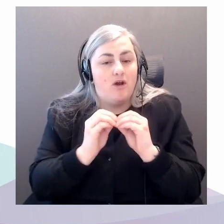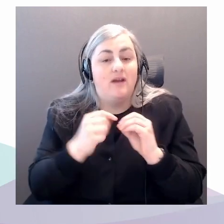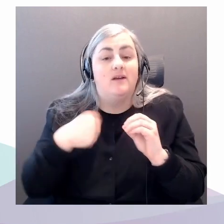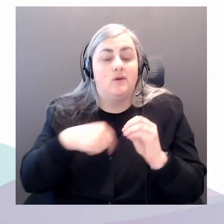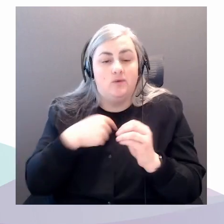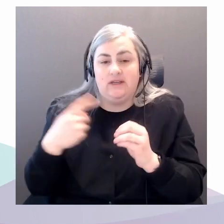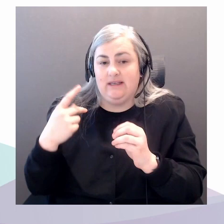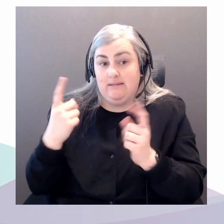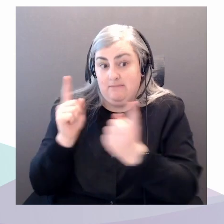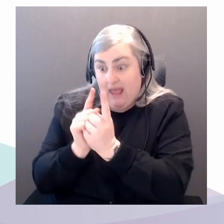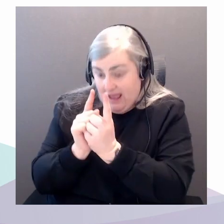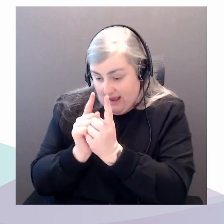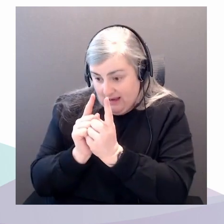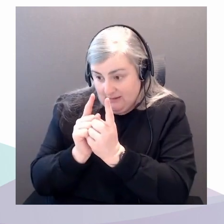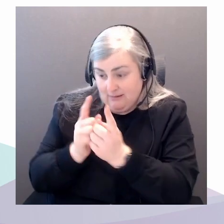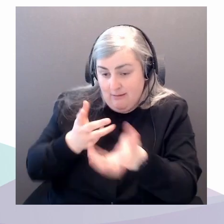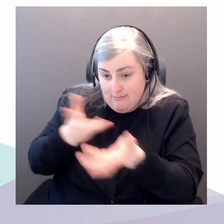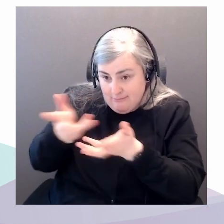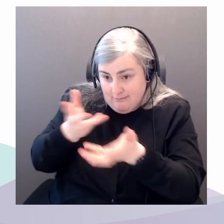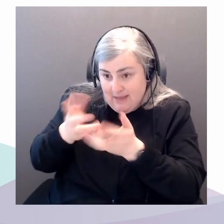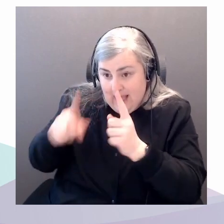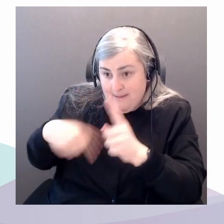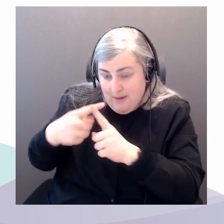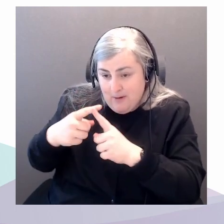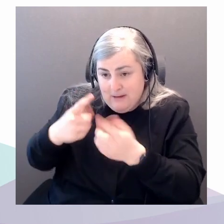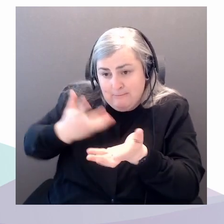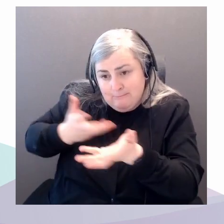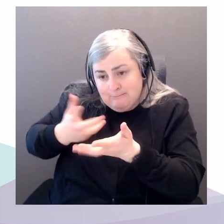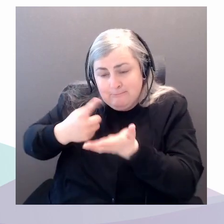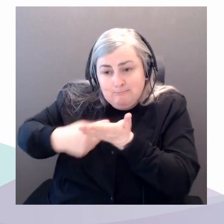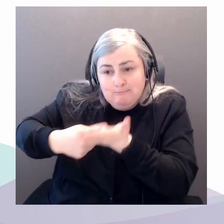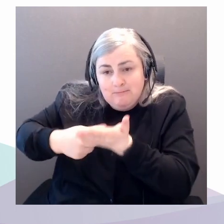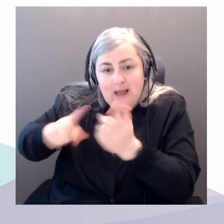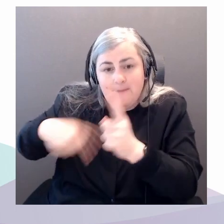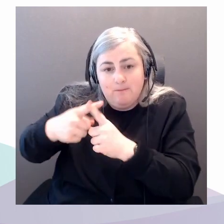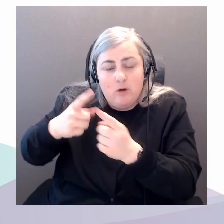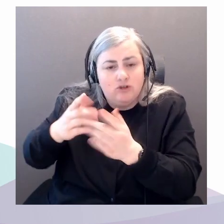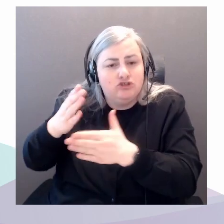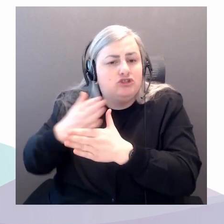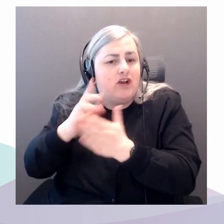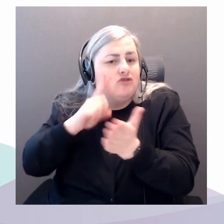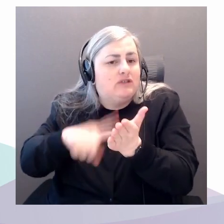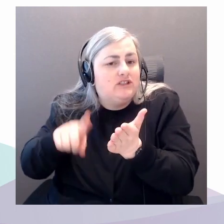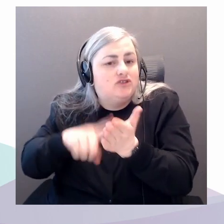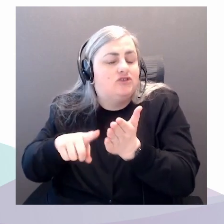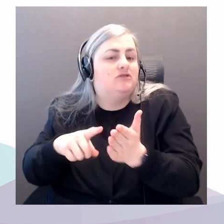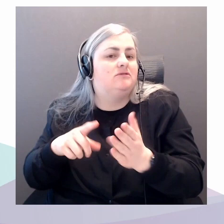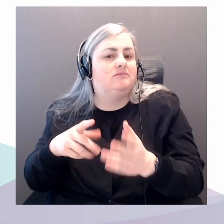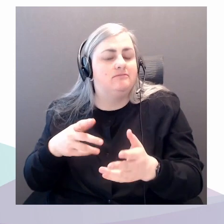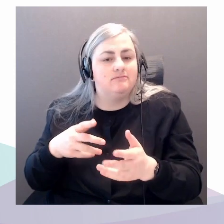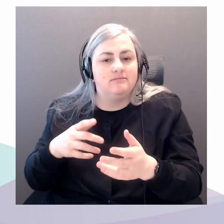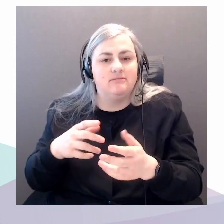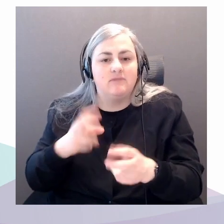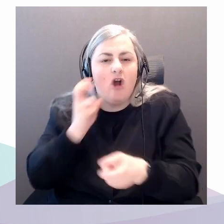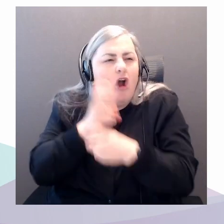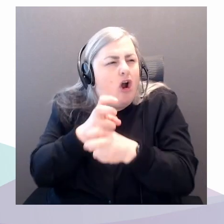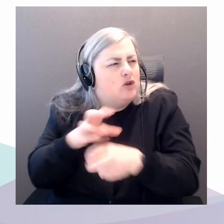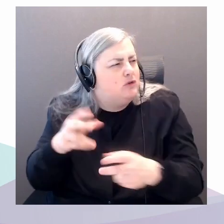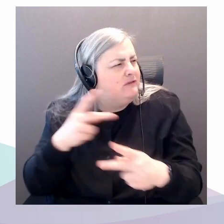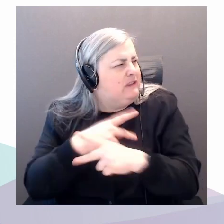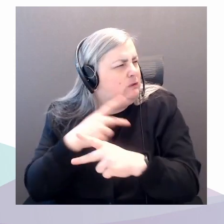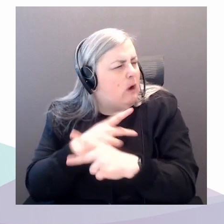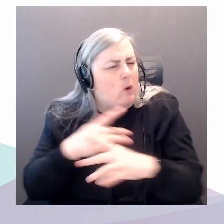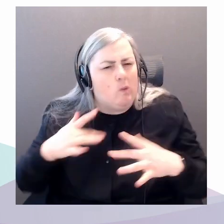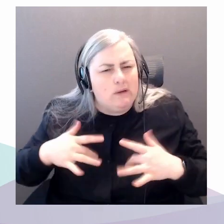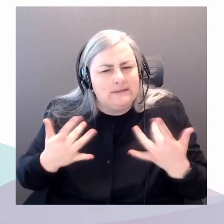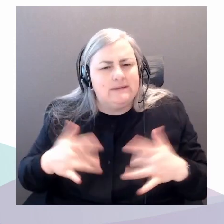We talked about how hard it was to find out what was going on. Because in some ways, so much was going on, but not so much from